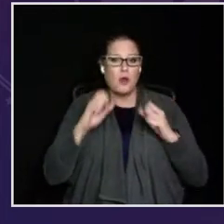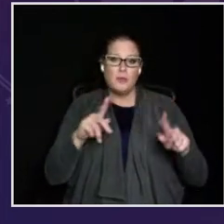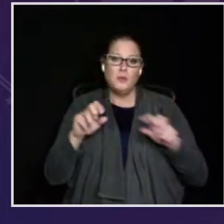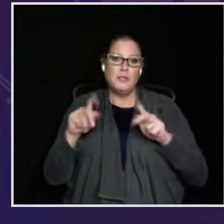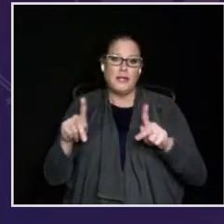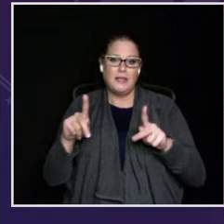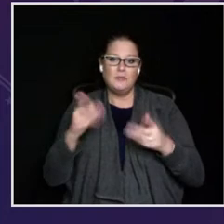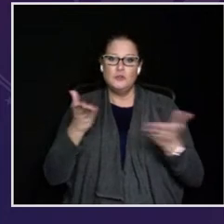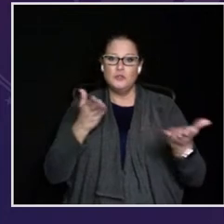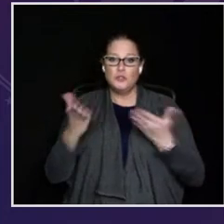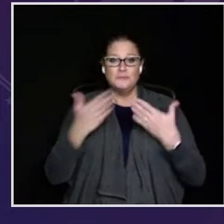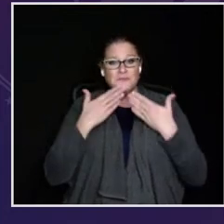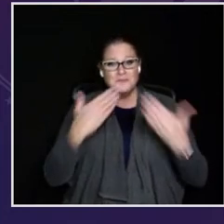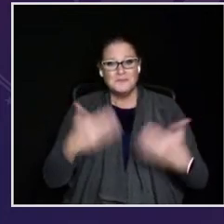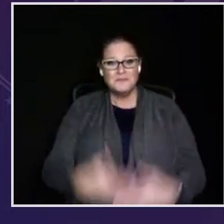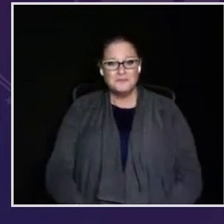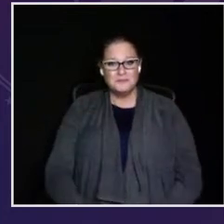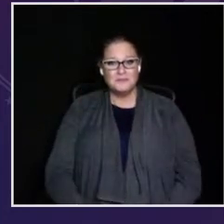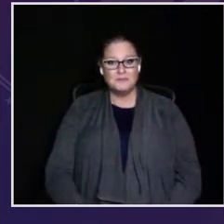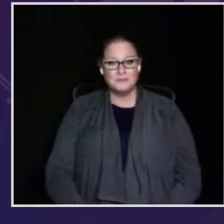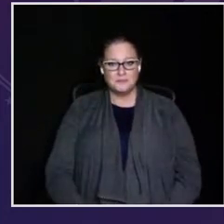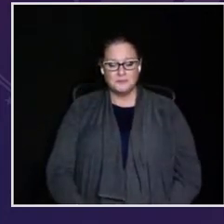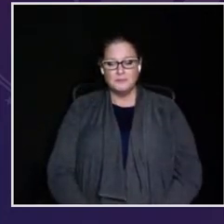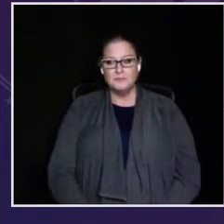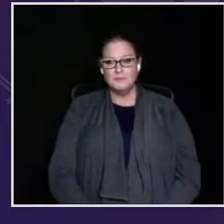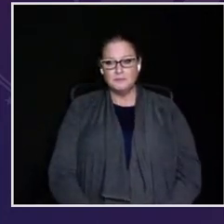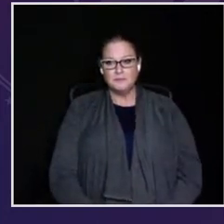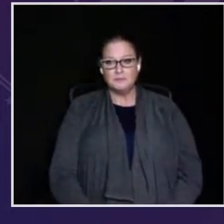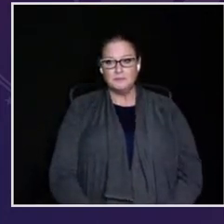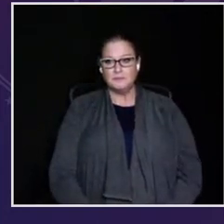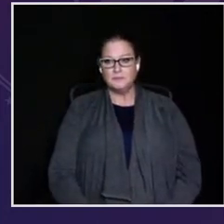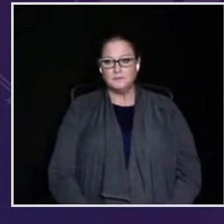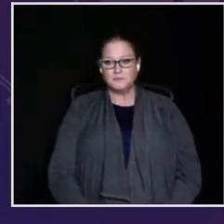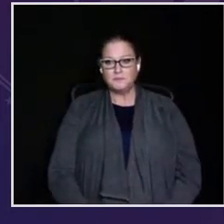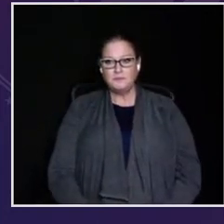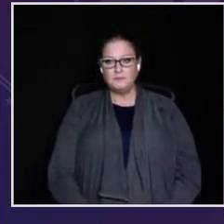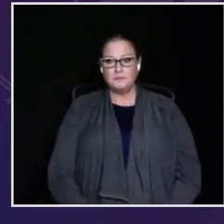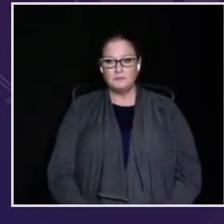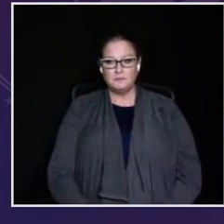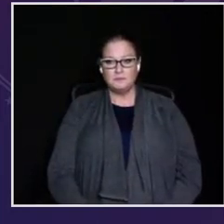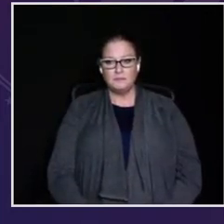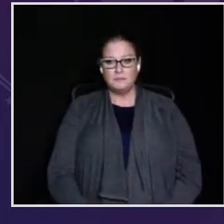this dedicated team. I thank you for the opportunity to serve.